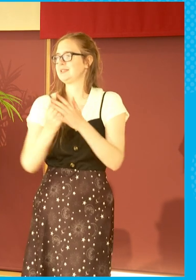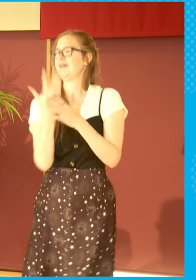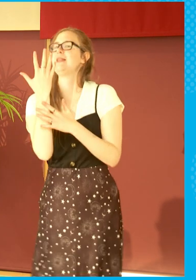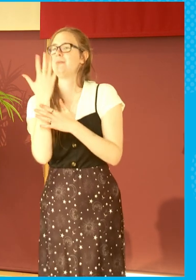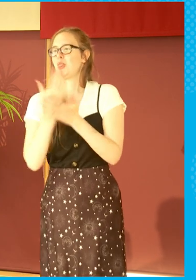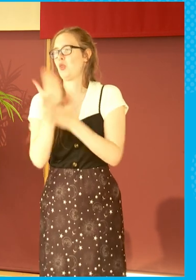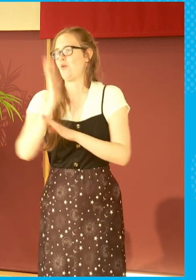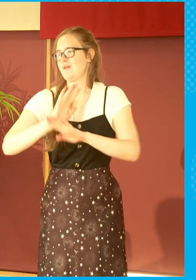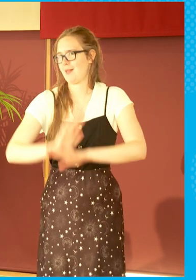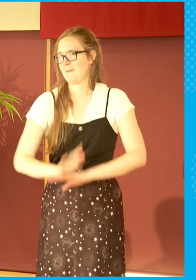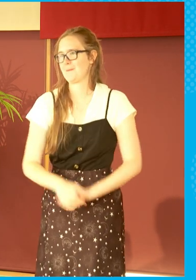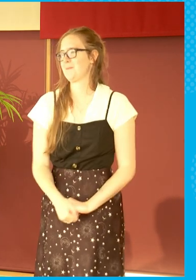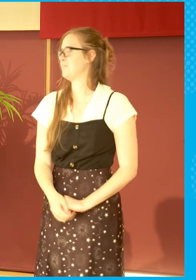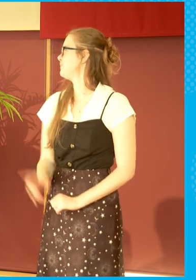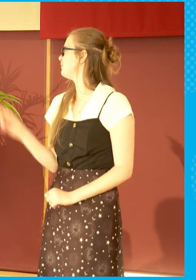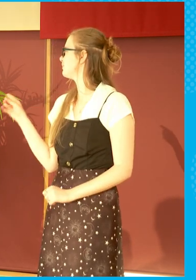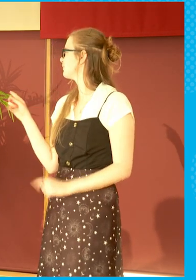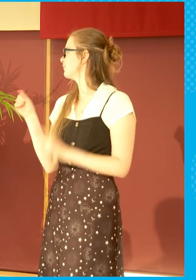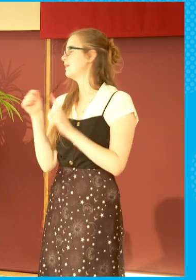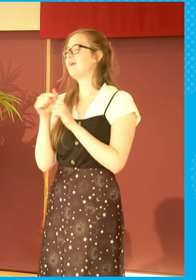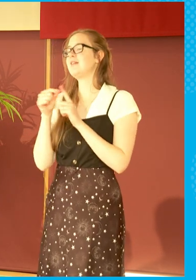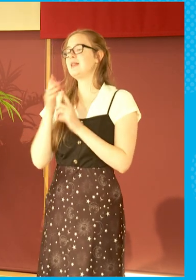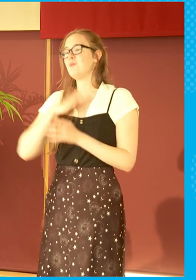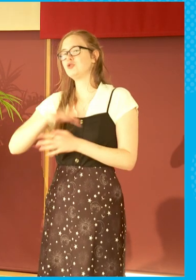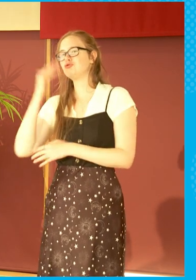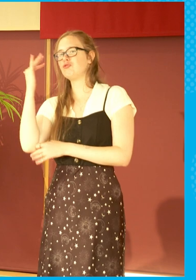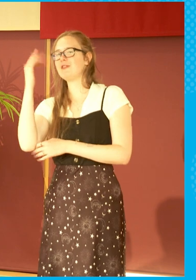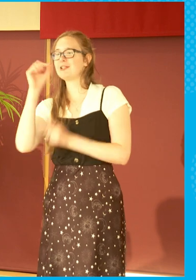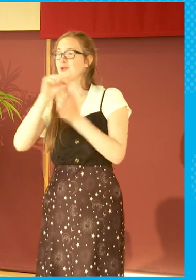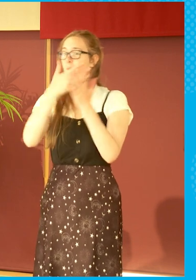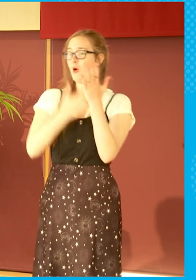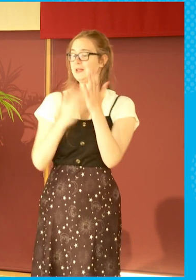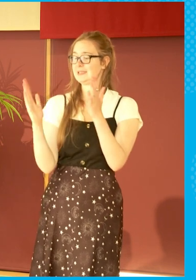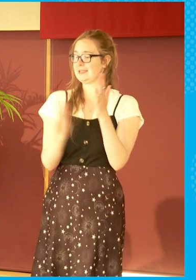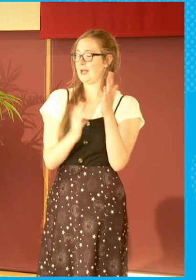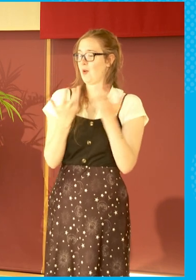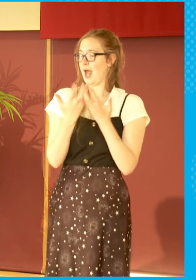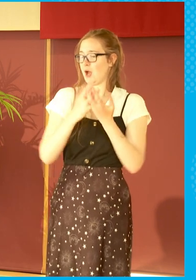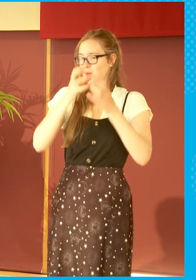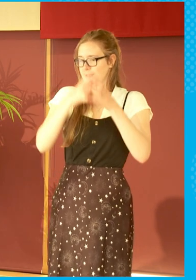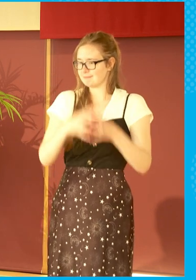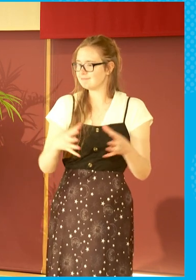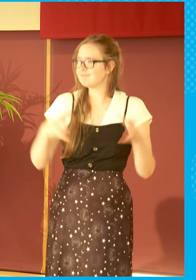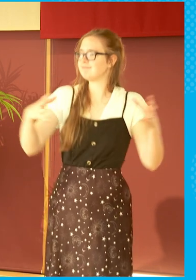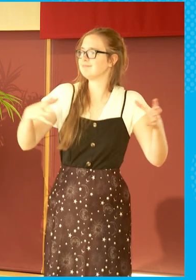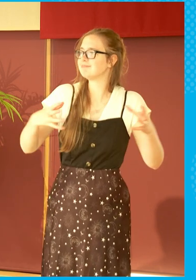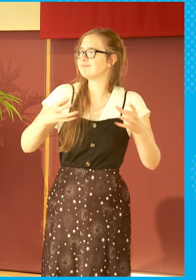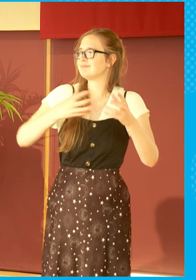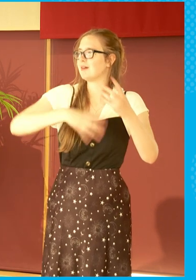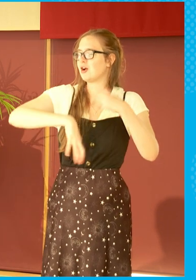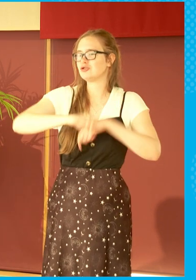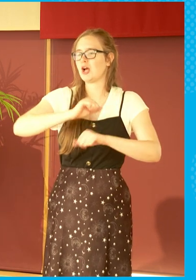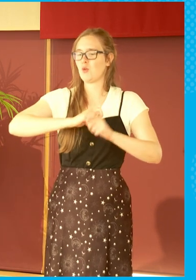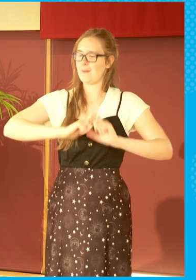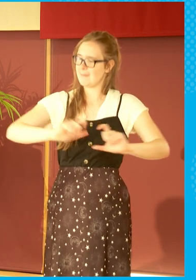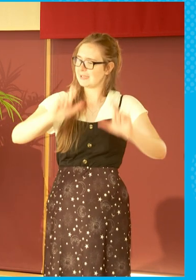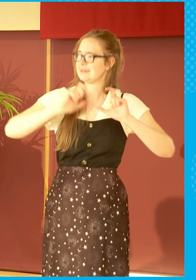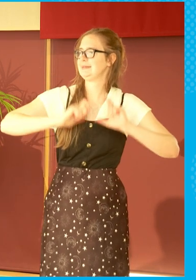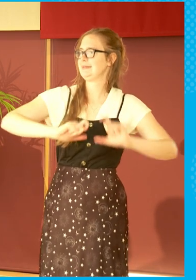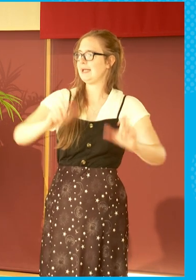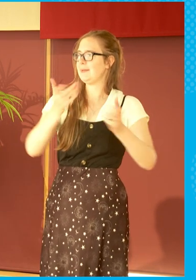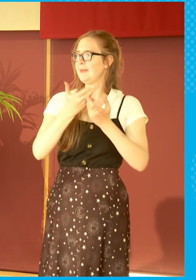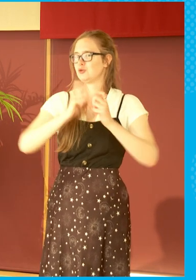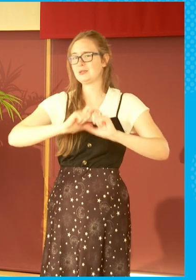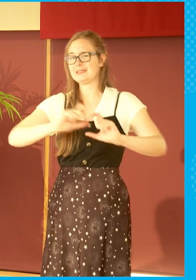Philip, do you want to reflect on the policy side of how we grow this industry, maintain this industry and the